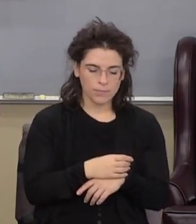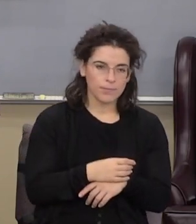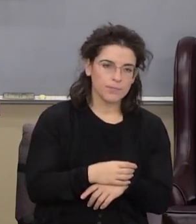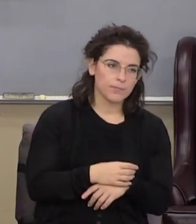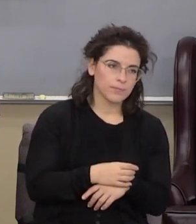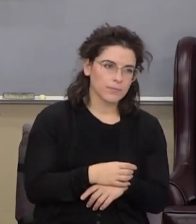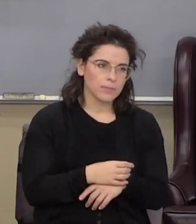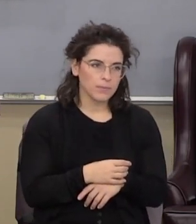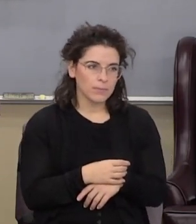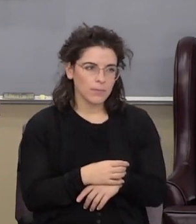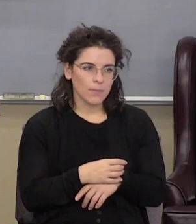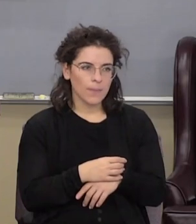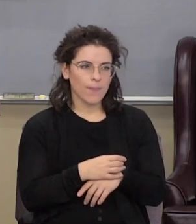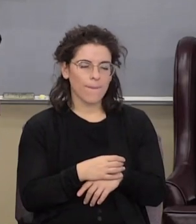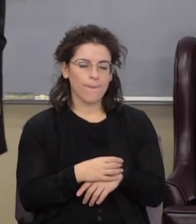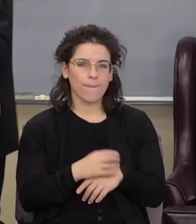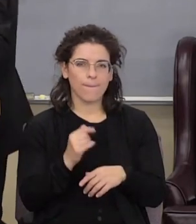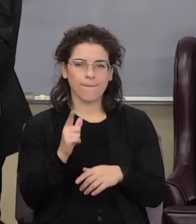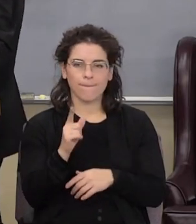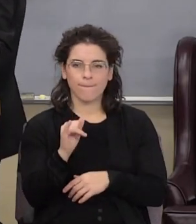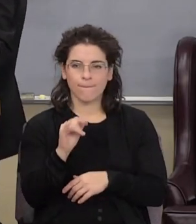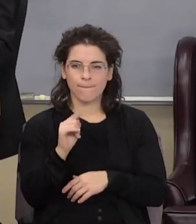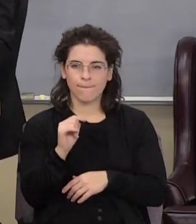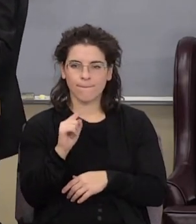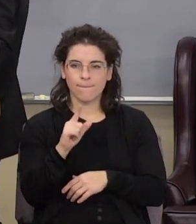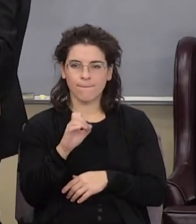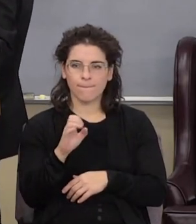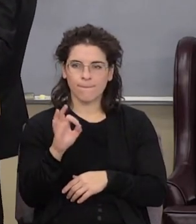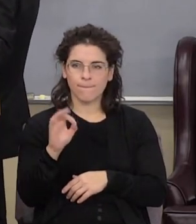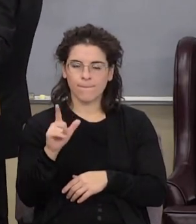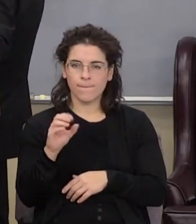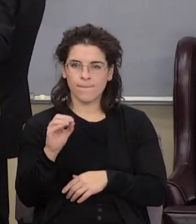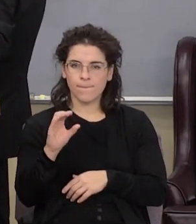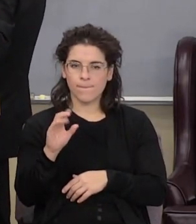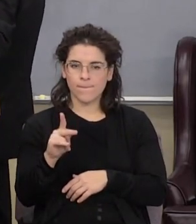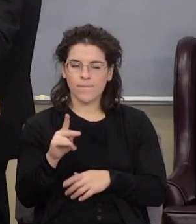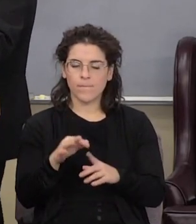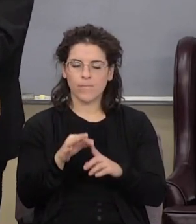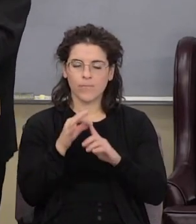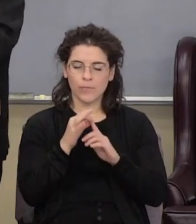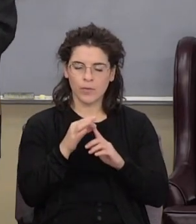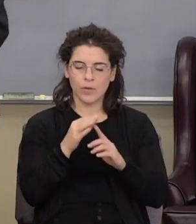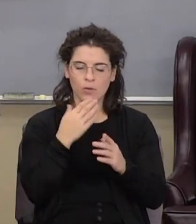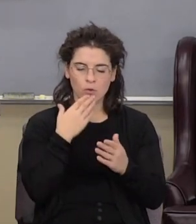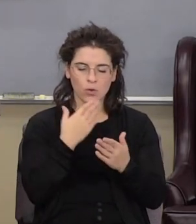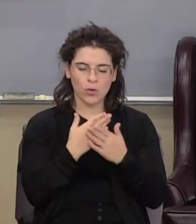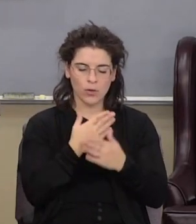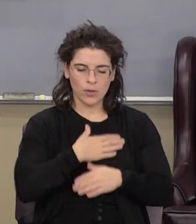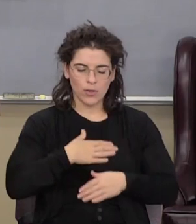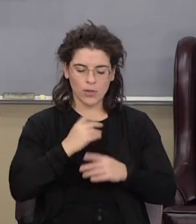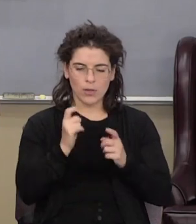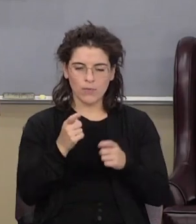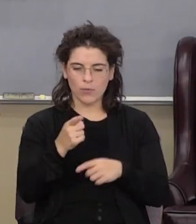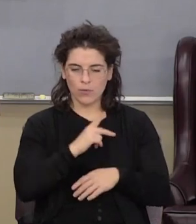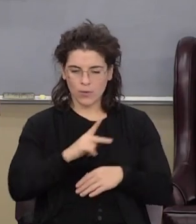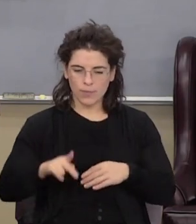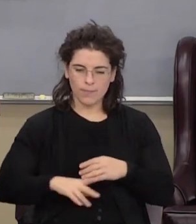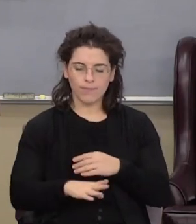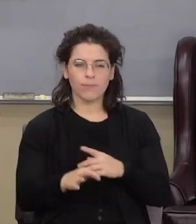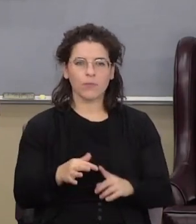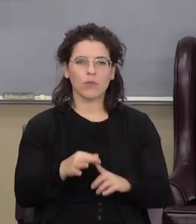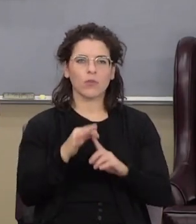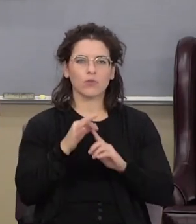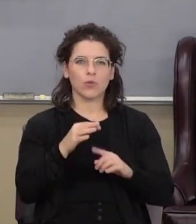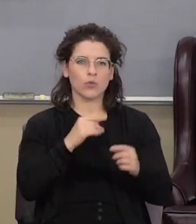that little flock that he chose back there your father's good pleasure to give you the kingdom they are that chosen